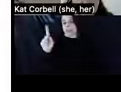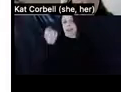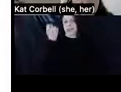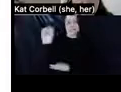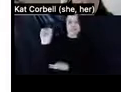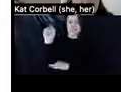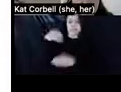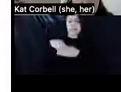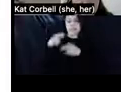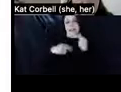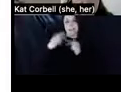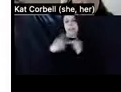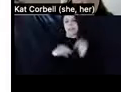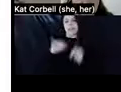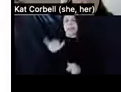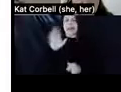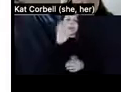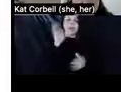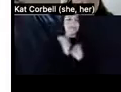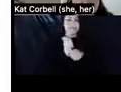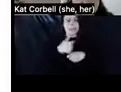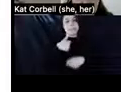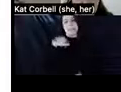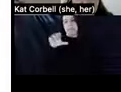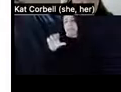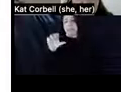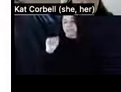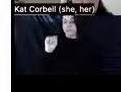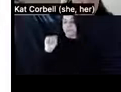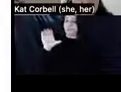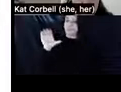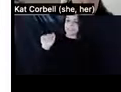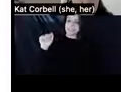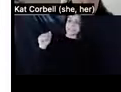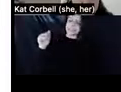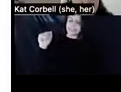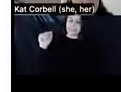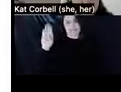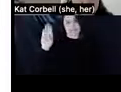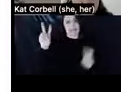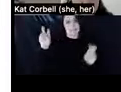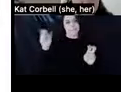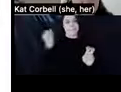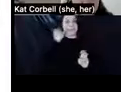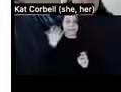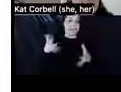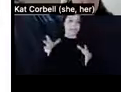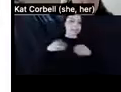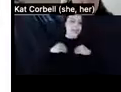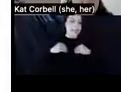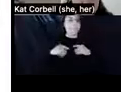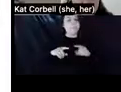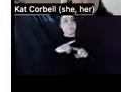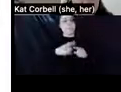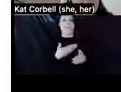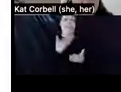that would have made me a scab if I took that apartment. So, yeah, nice people. Right. Anyway, thank goodness. I was put in contact with,